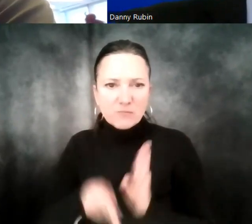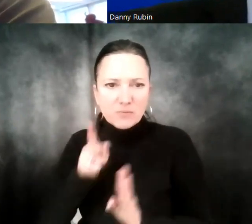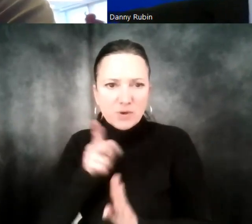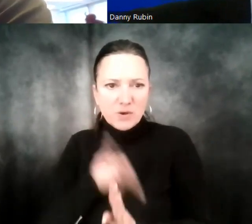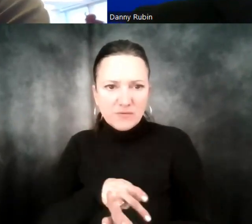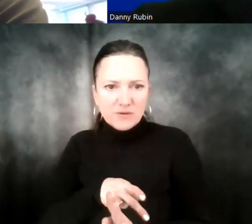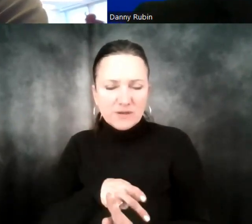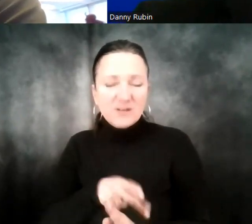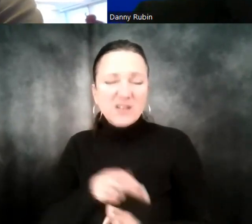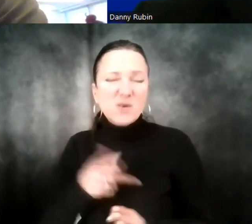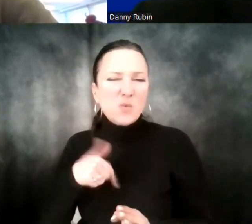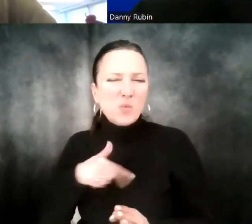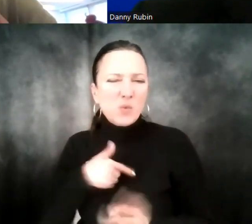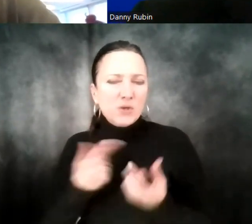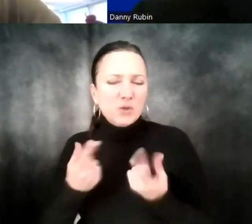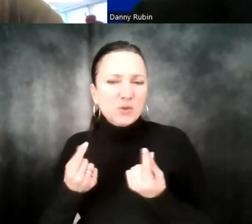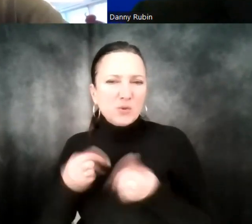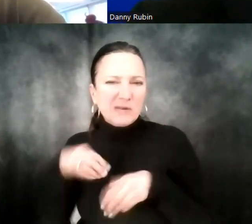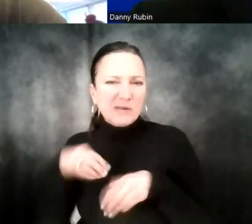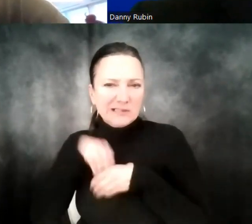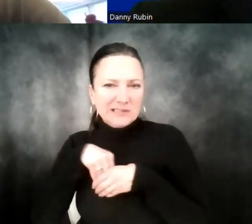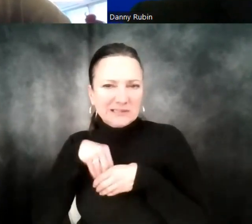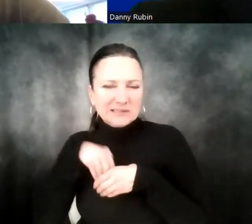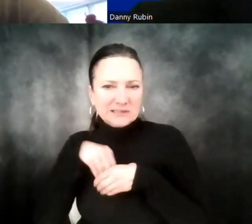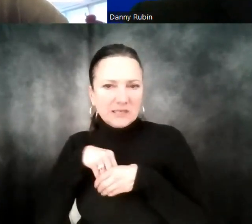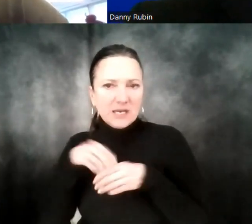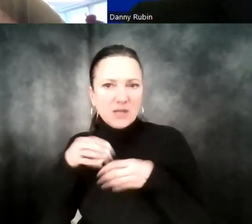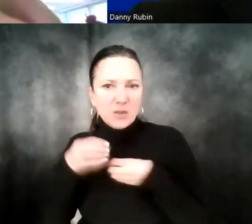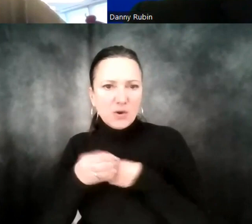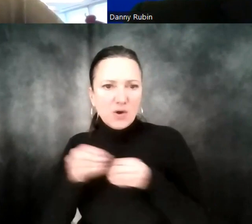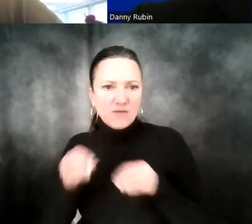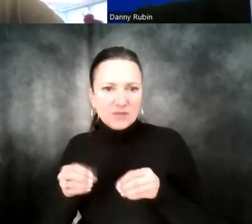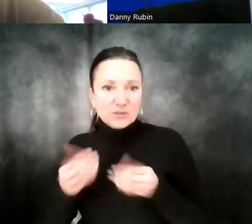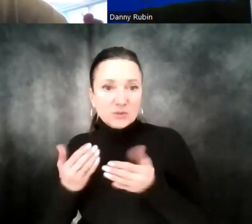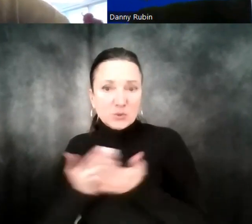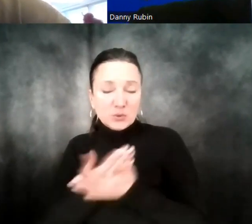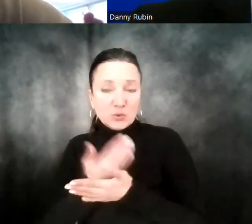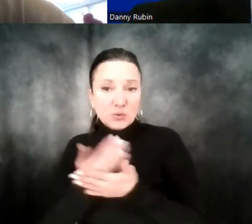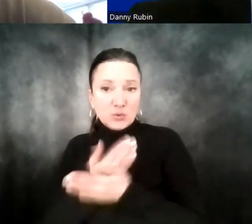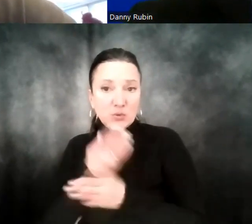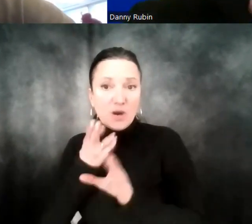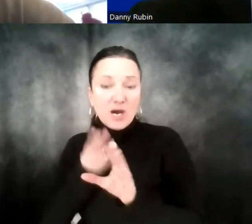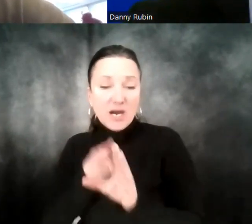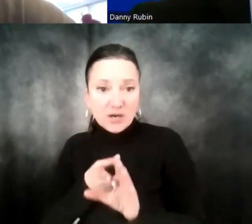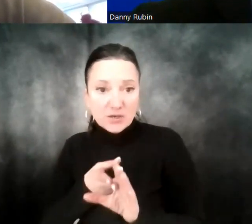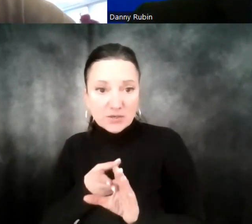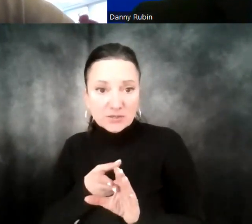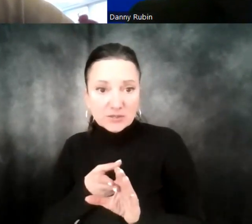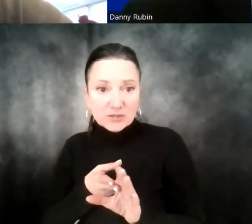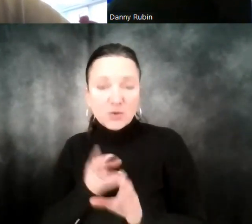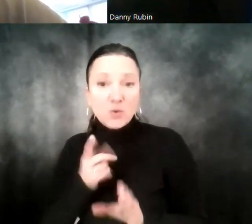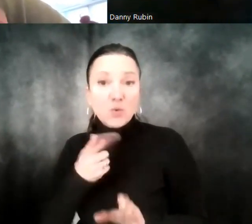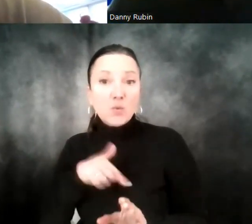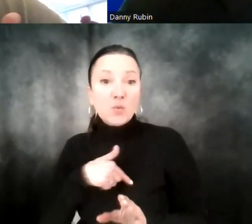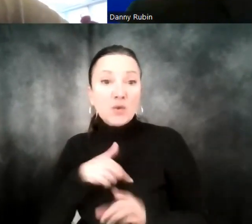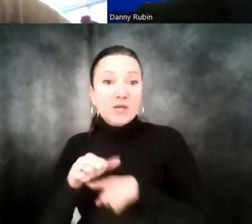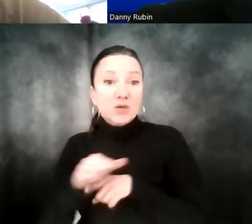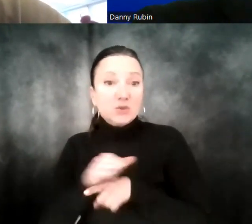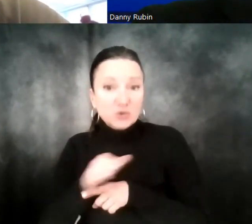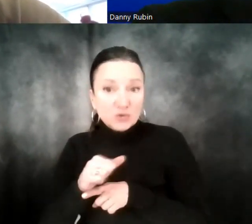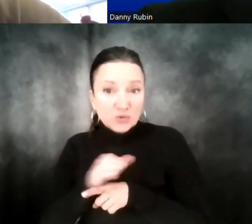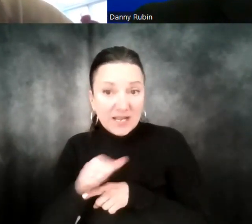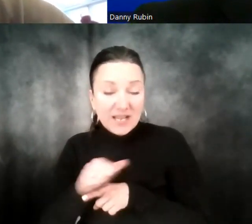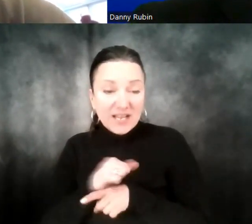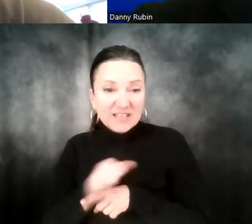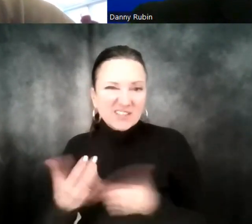conducts internally with new hires in the AAE that are going to be Account Executives, where we train in terms of a lot of these